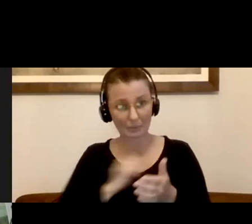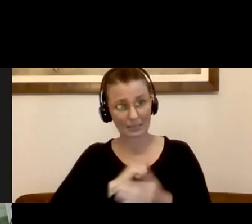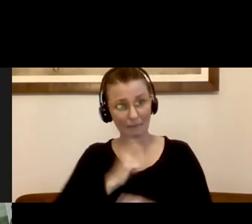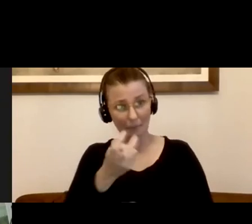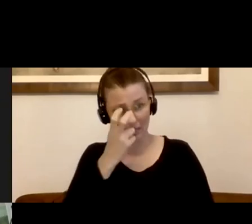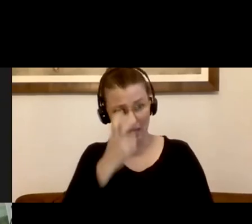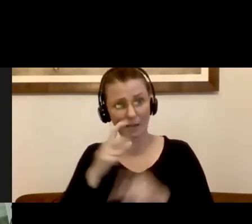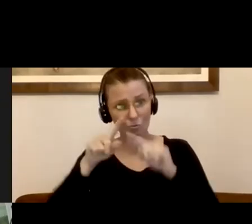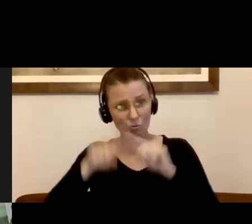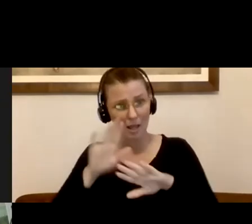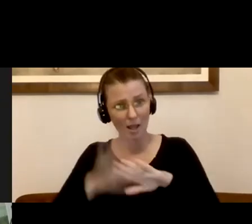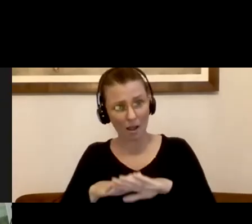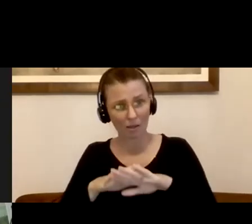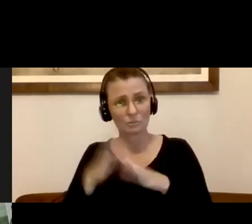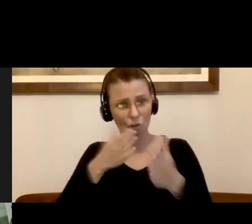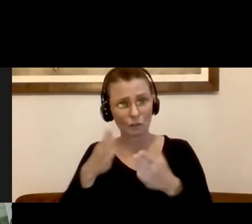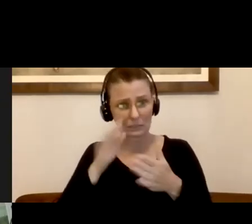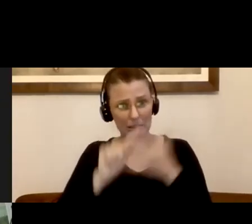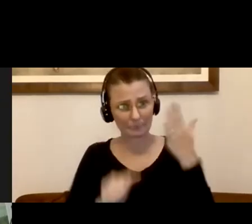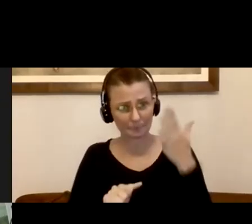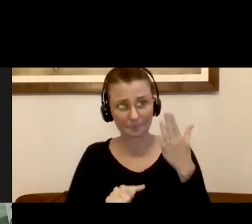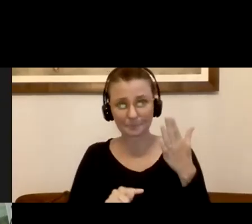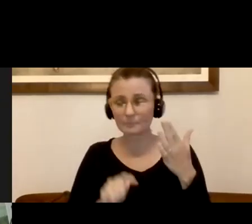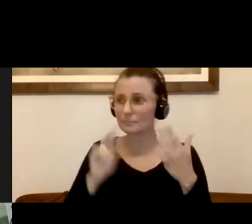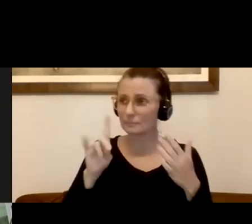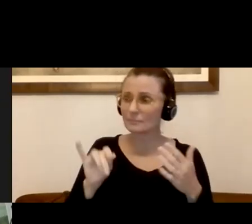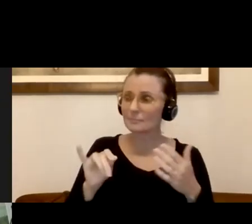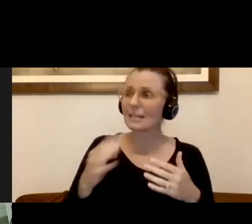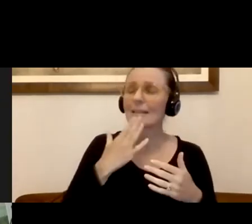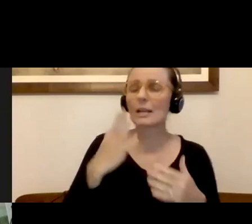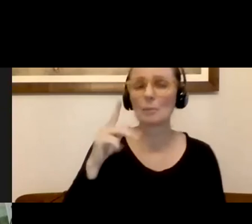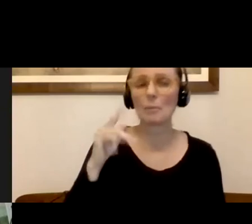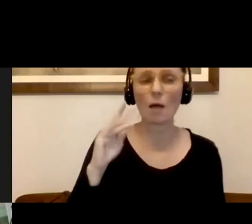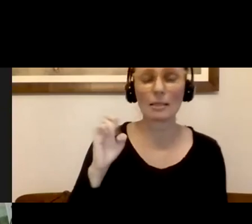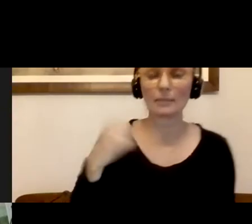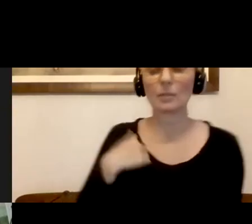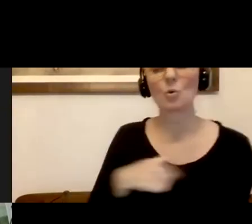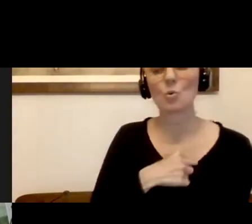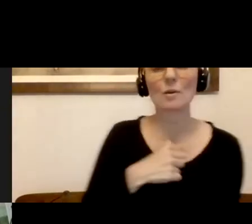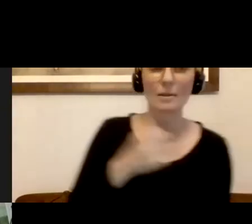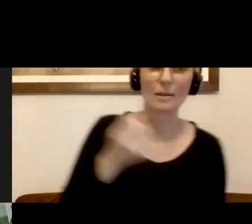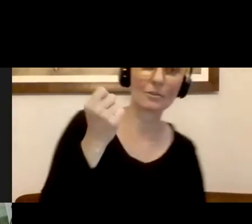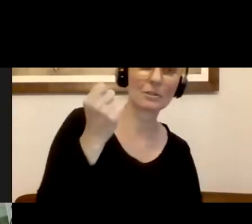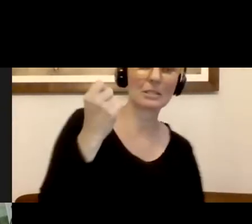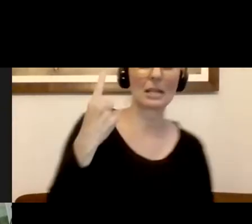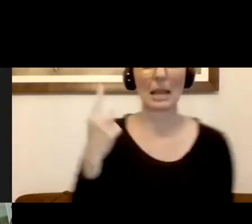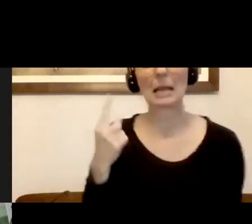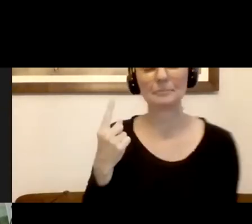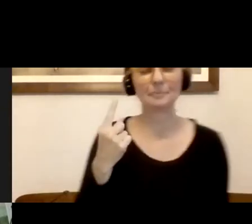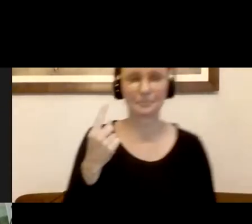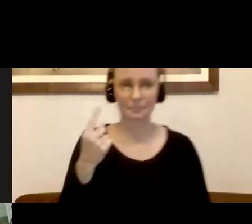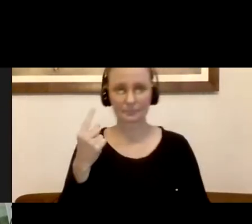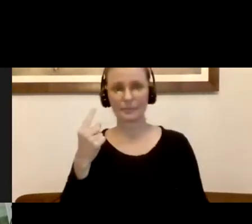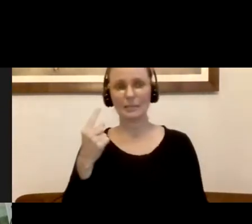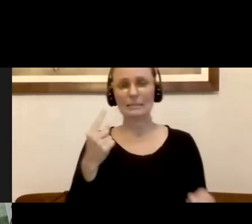And thank you, Pauline. Um, we do understand this. Um, we struggled as a team to decide whether or not to stop some of